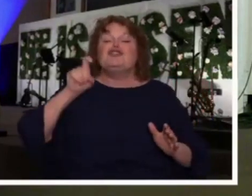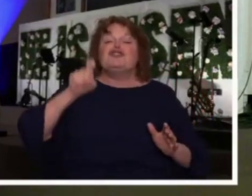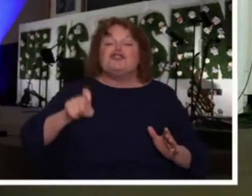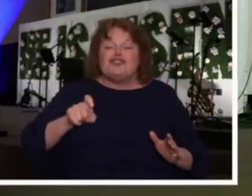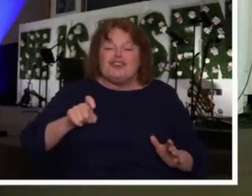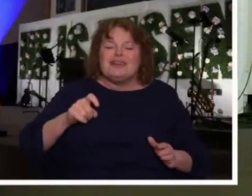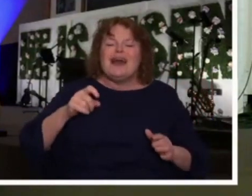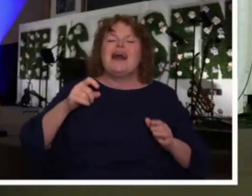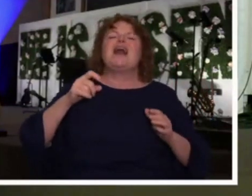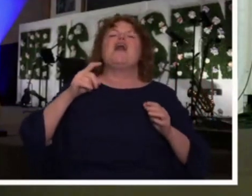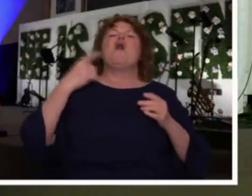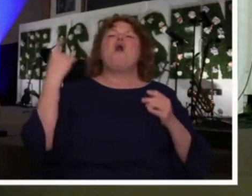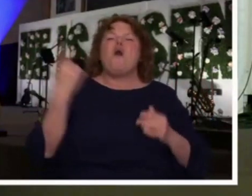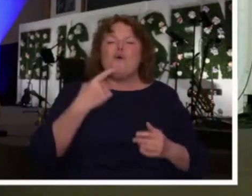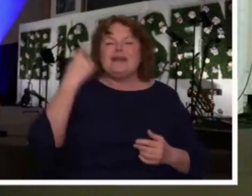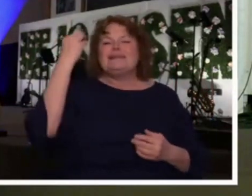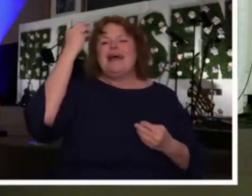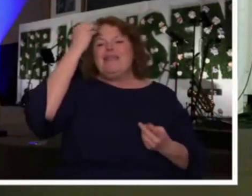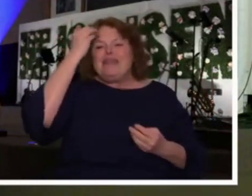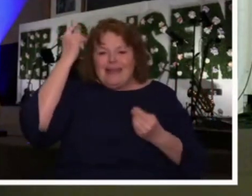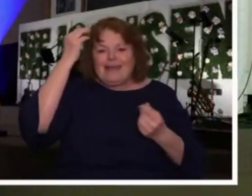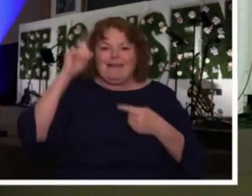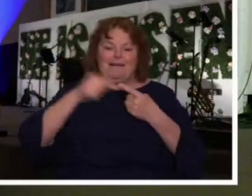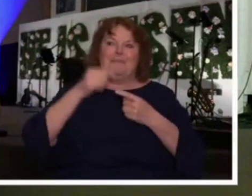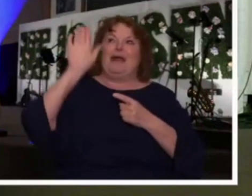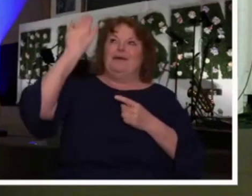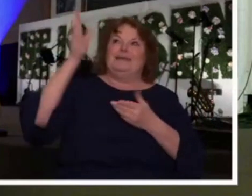as it relates to the things of God.